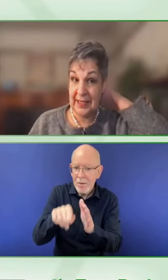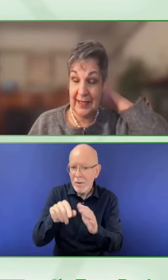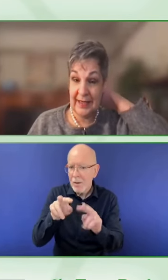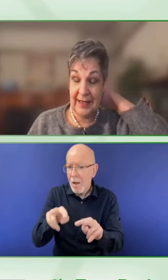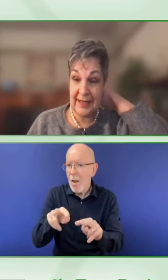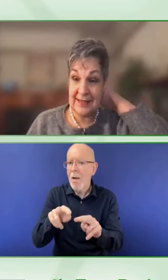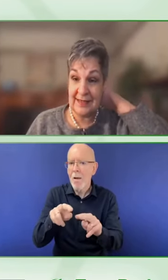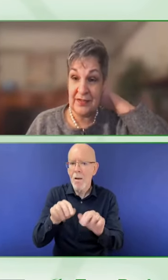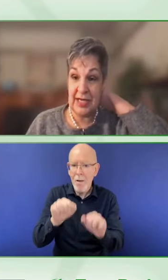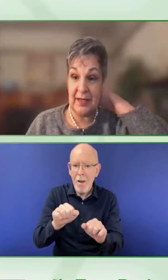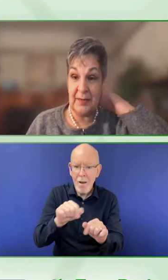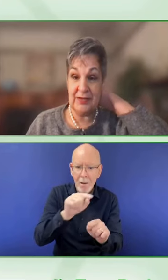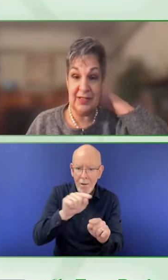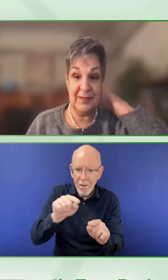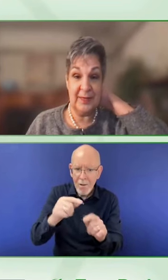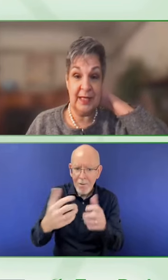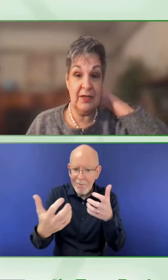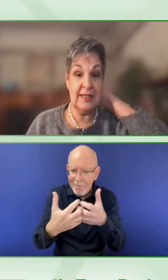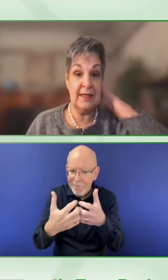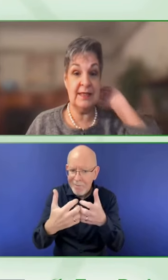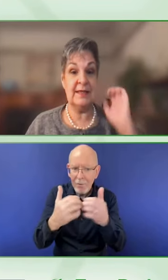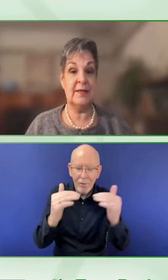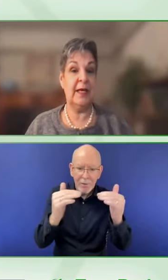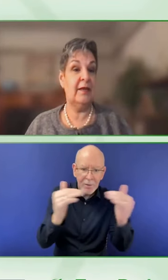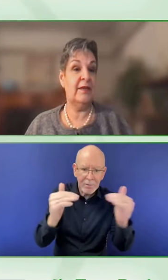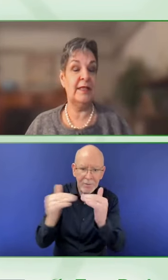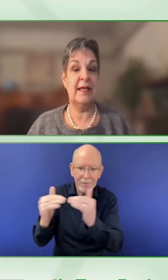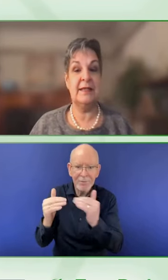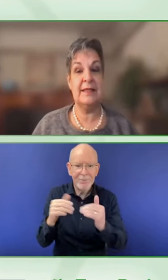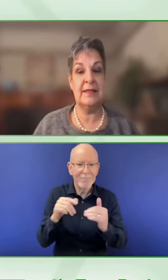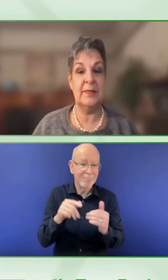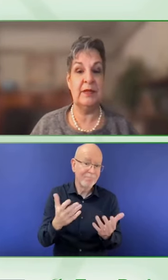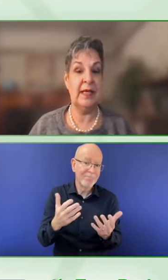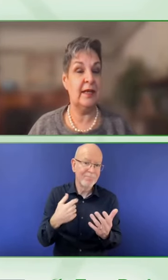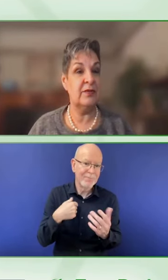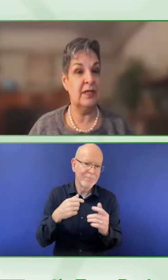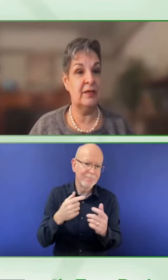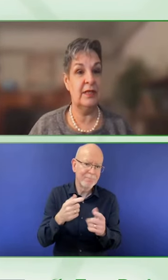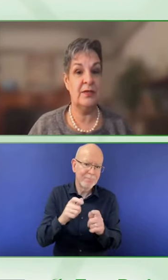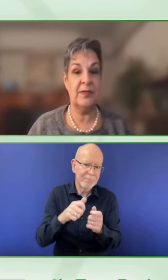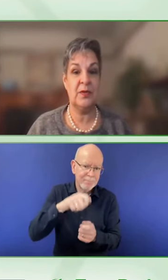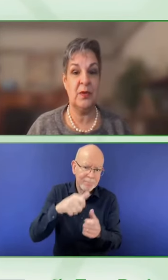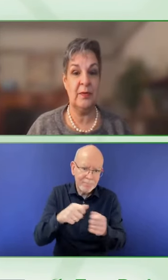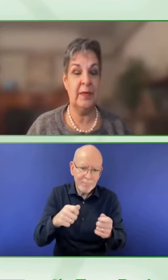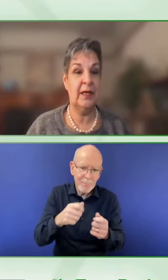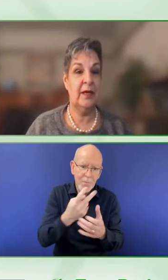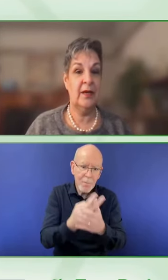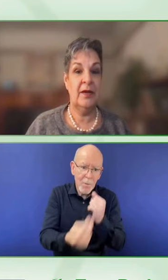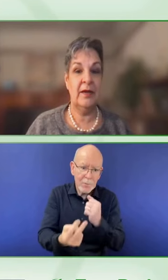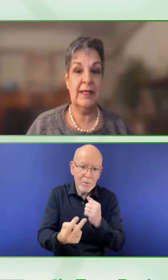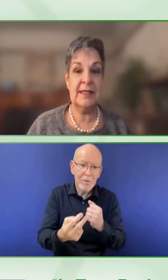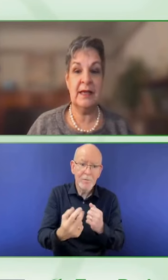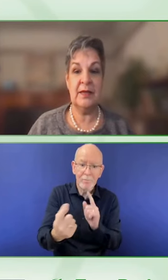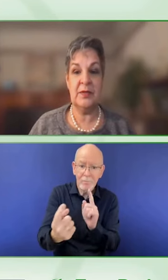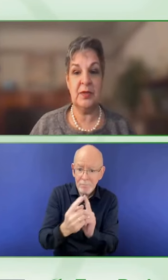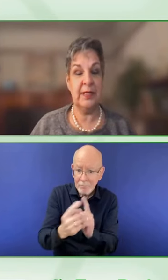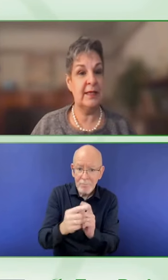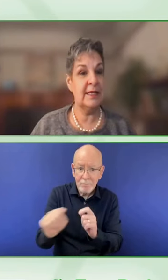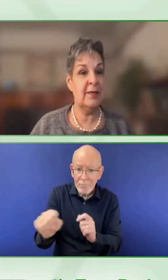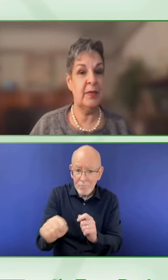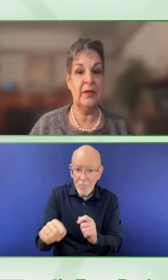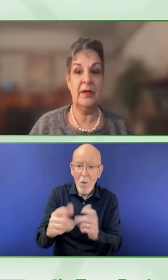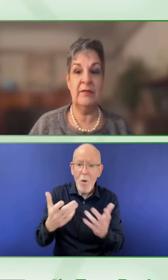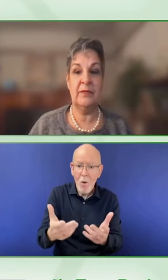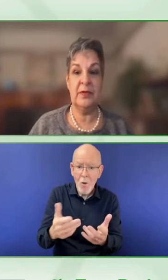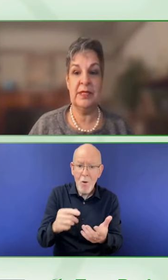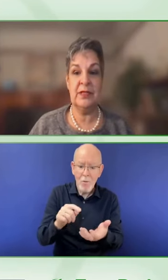system, as Jake mentioned. And our design system, Canvas, has accessibility engineered into its core. On this slide, I'm showing